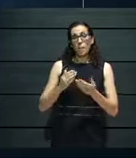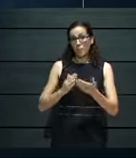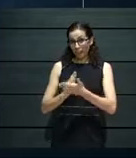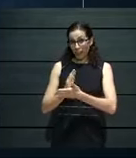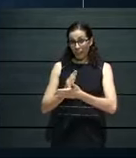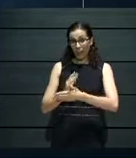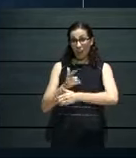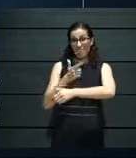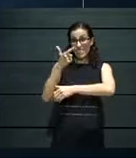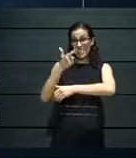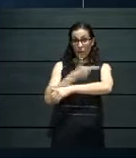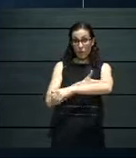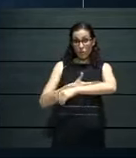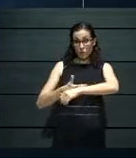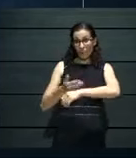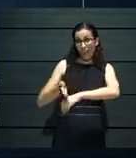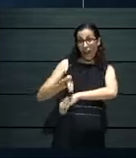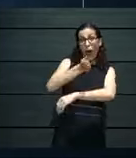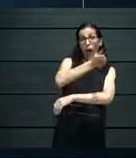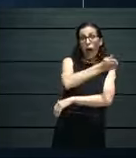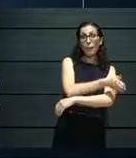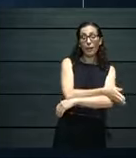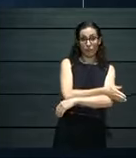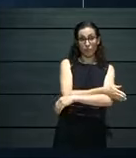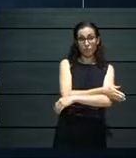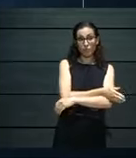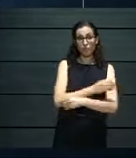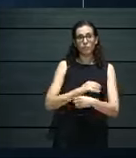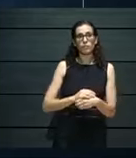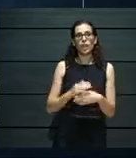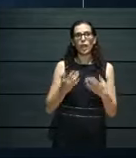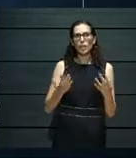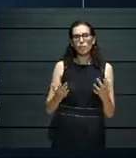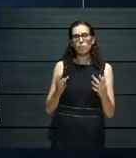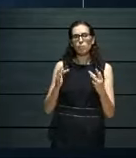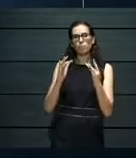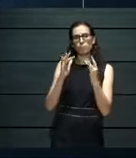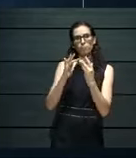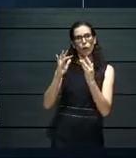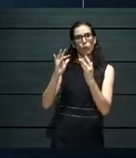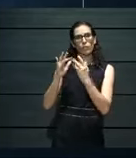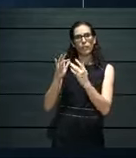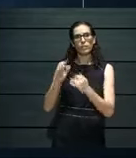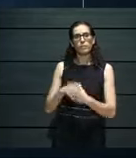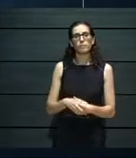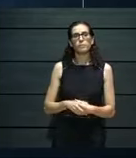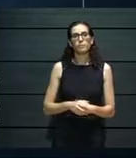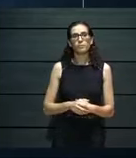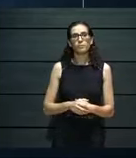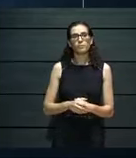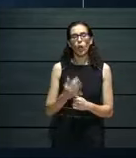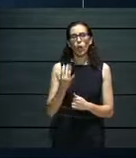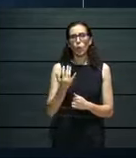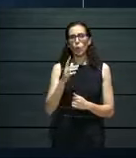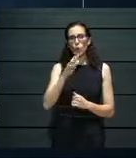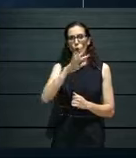And here you can see the views and the engagement, the unique viewers and the reach. So each colour is,